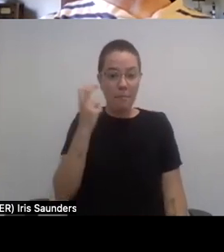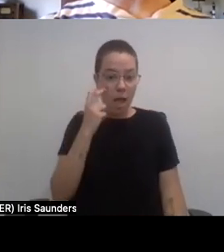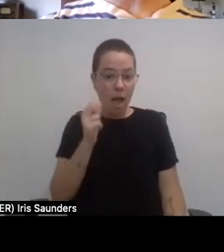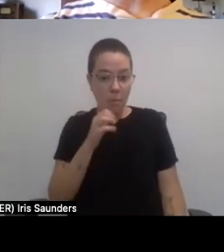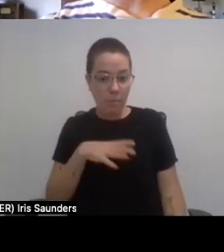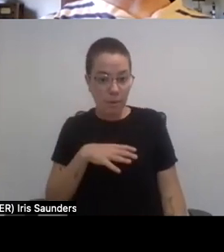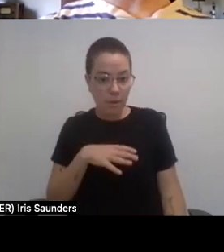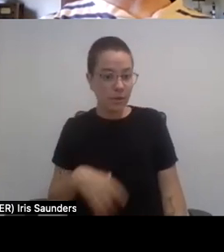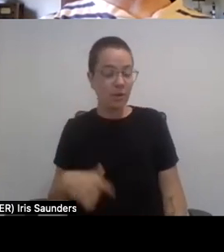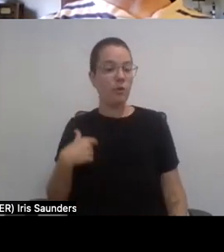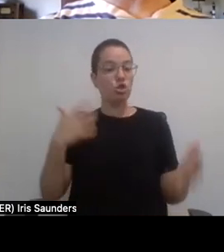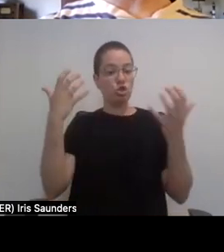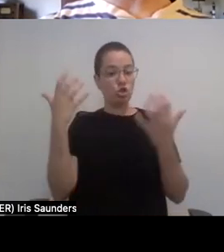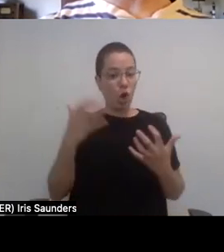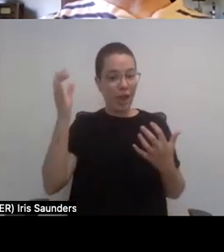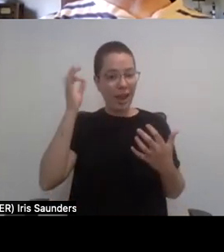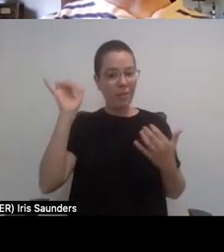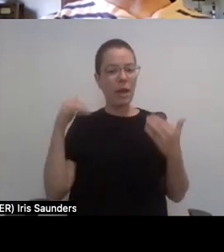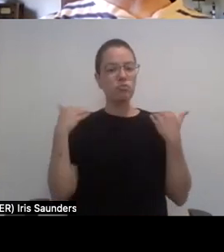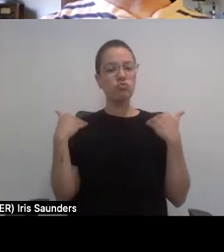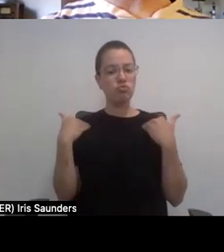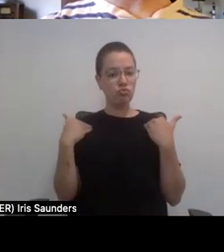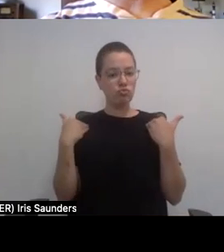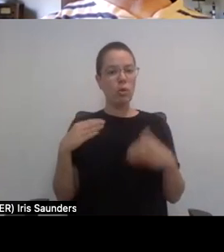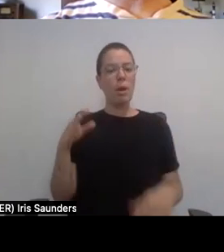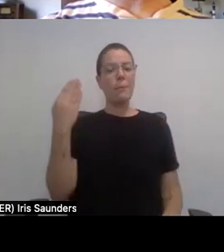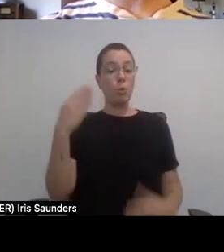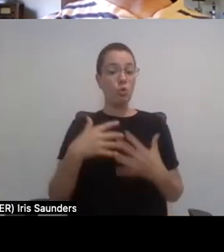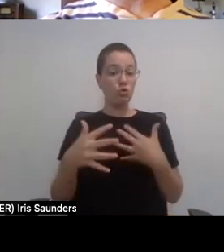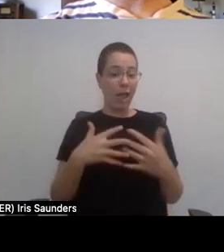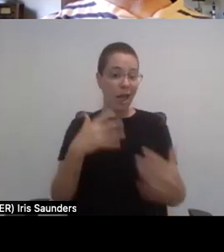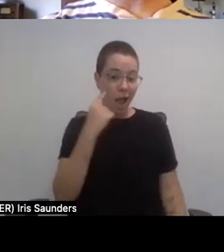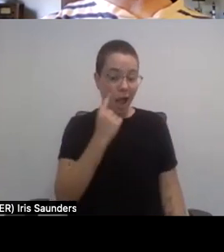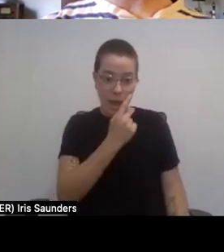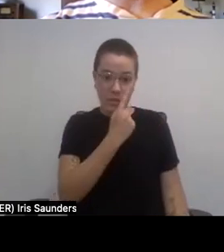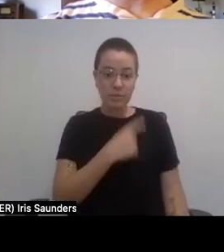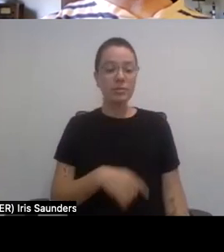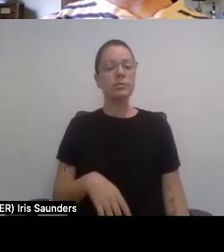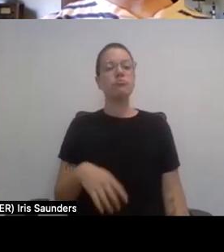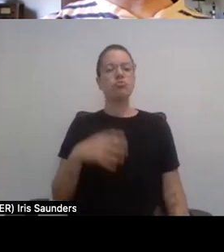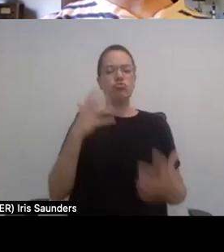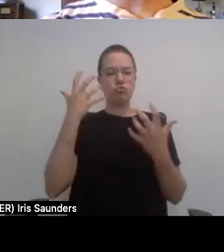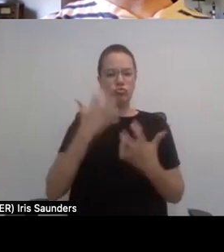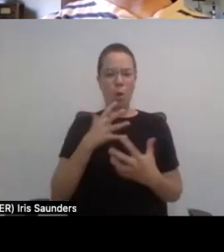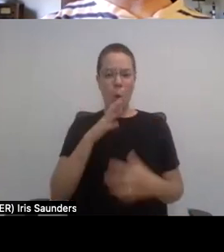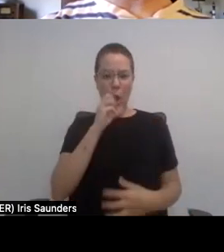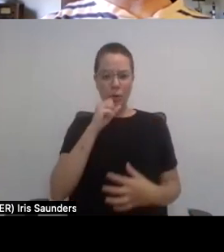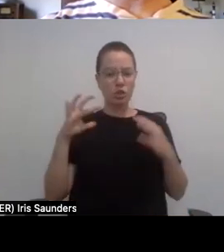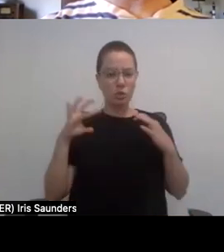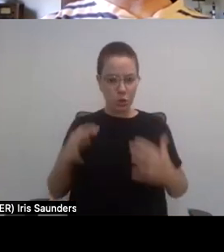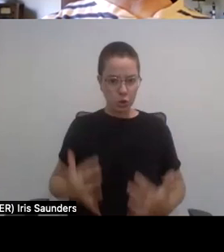I have dark hair that's going a little past my shoulder, blue-gray eyes, and I'm wearing a burnt orange sweater.